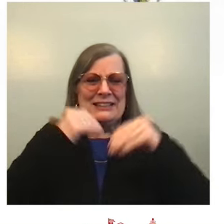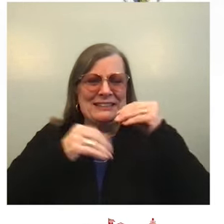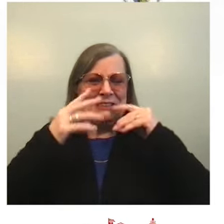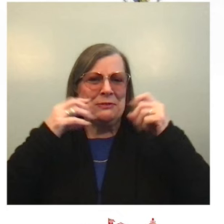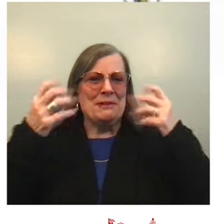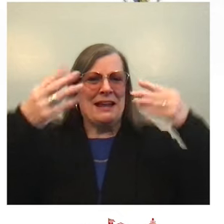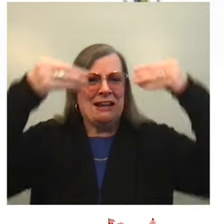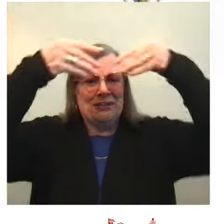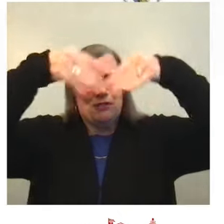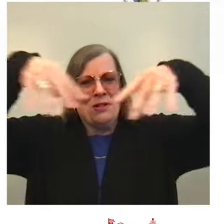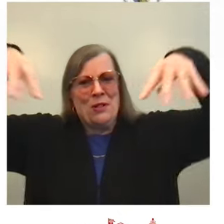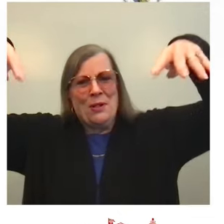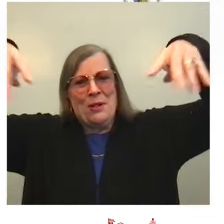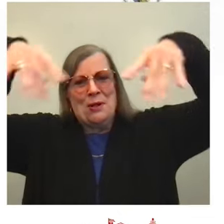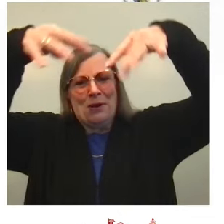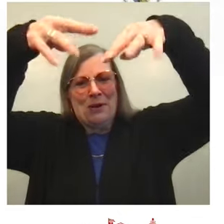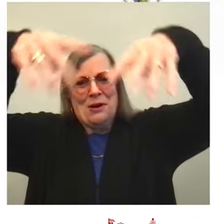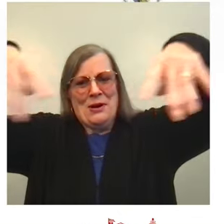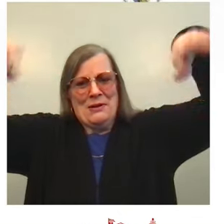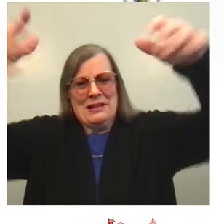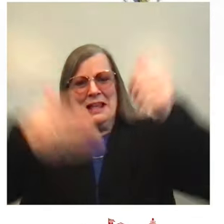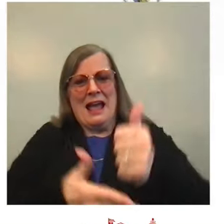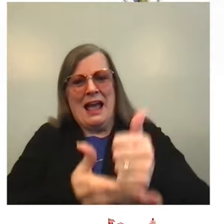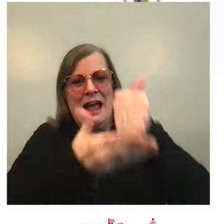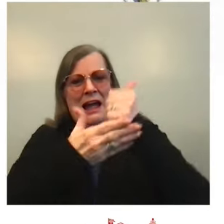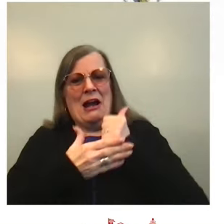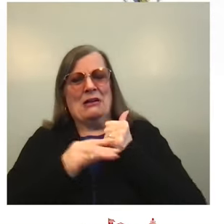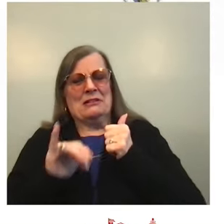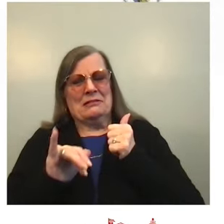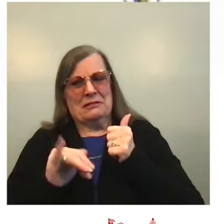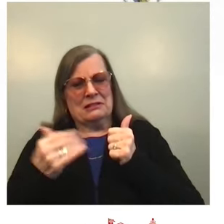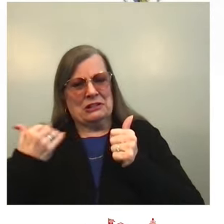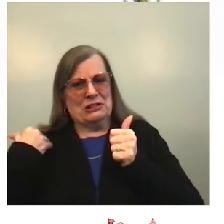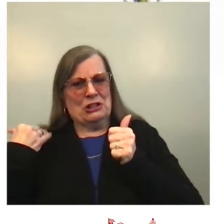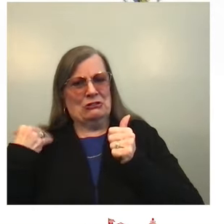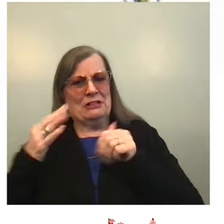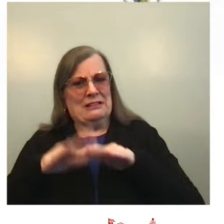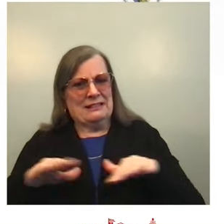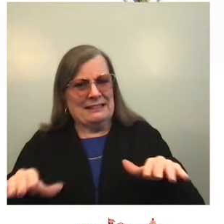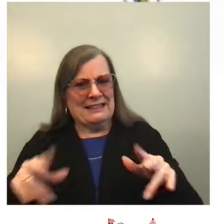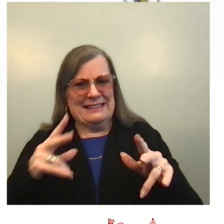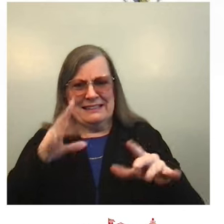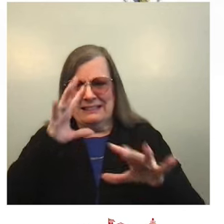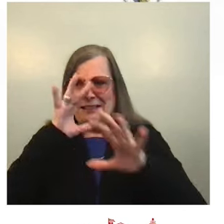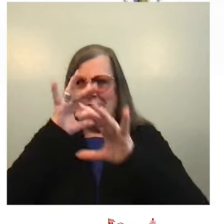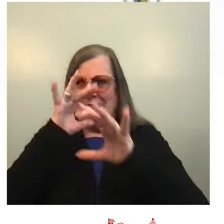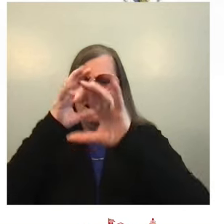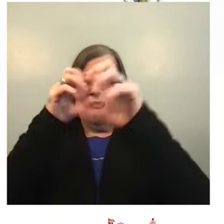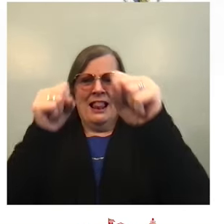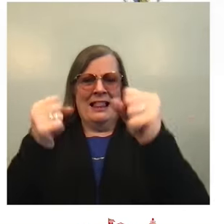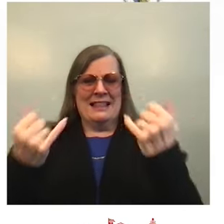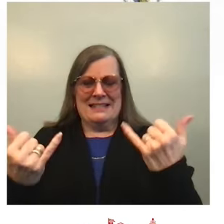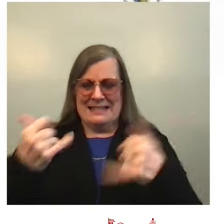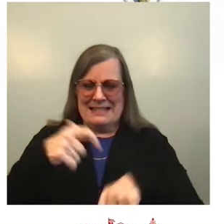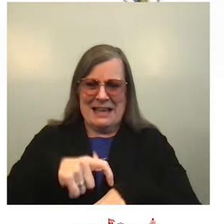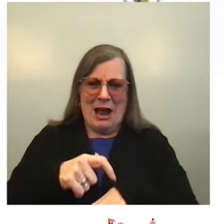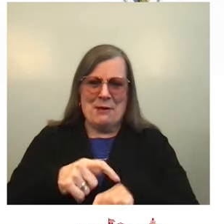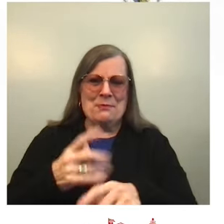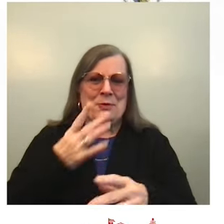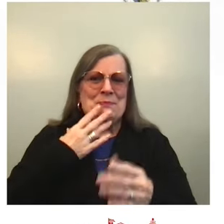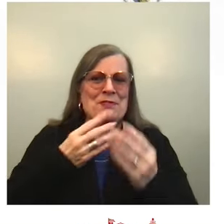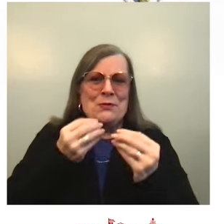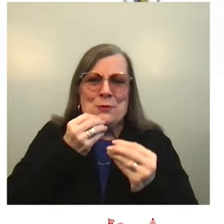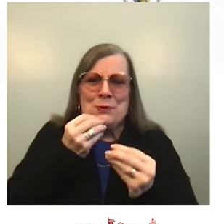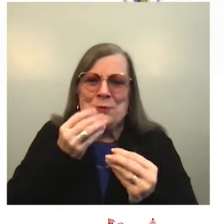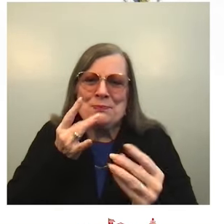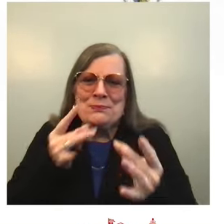and families of the delicious flavors of the holidays. Lining the marble arches of the ground floor